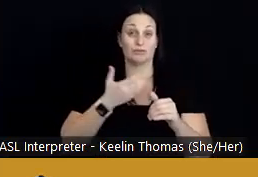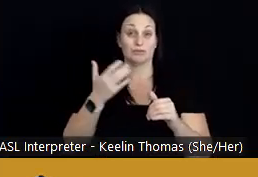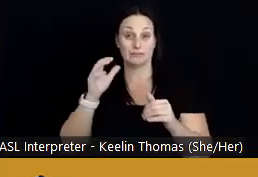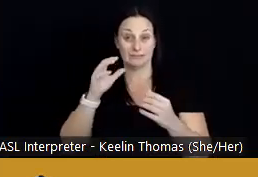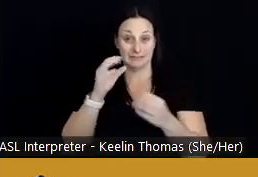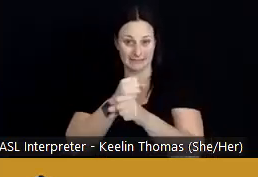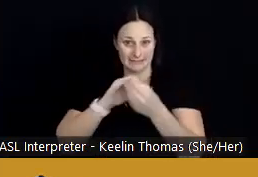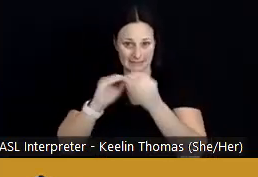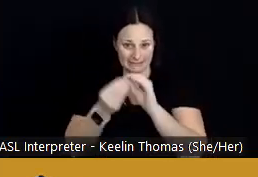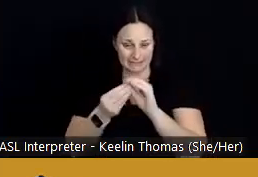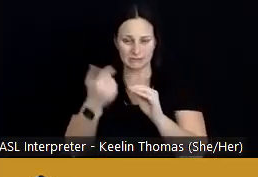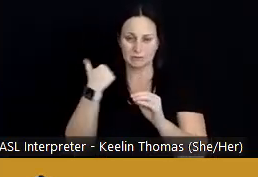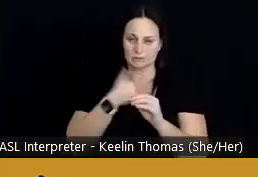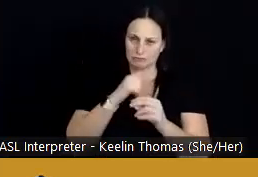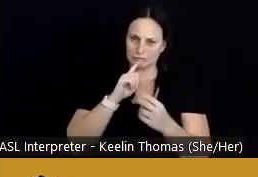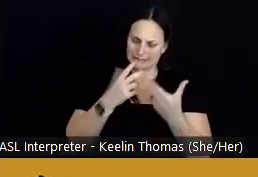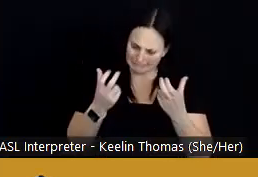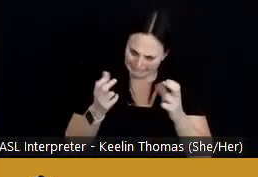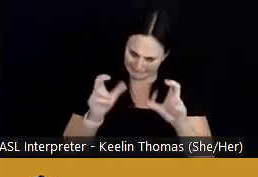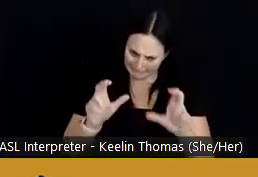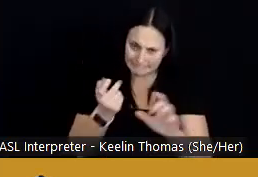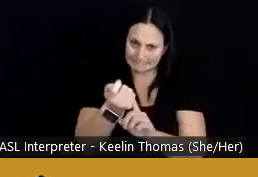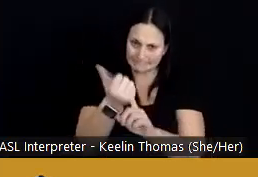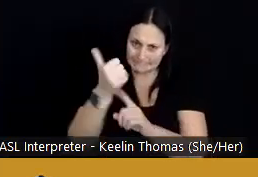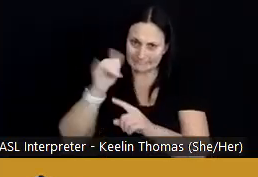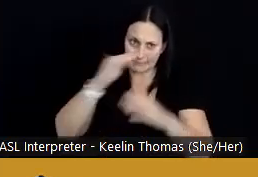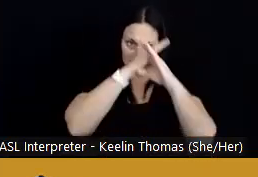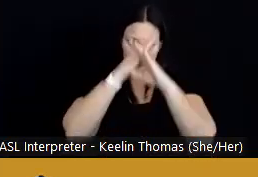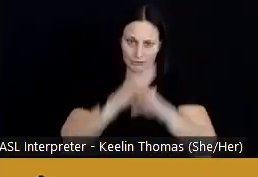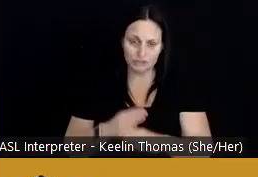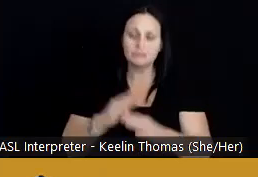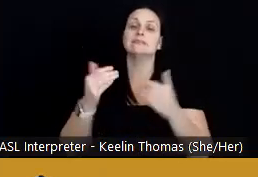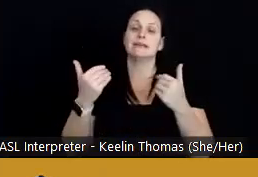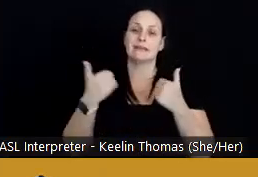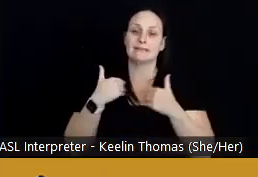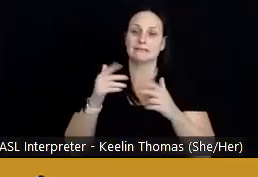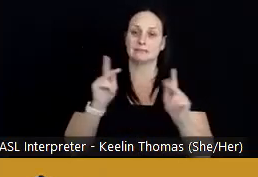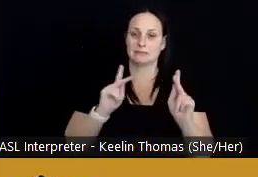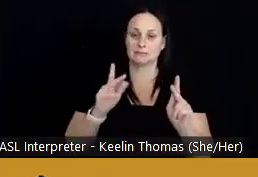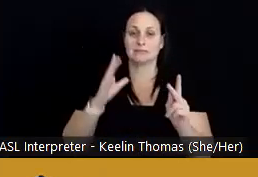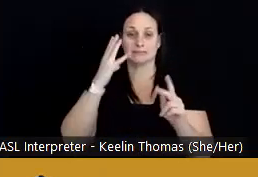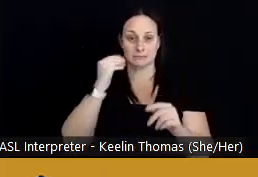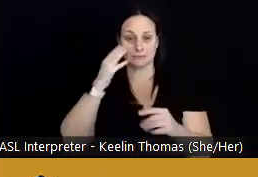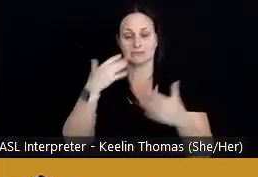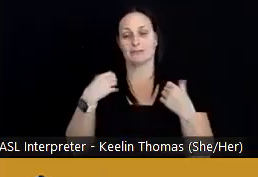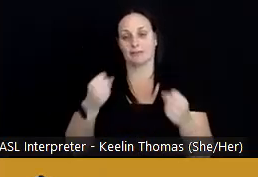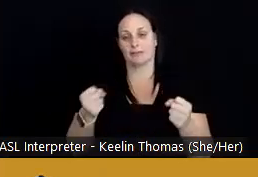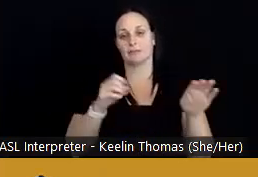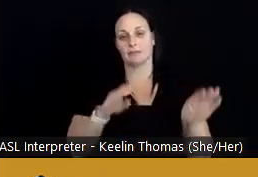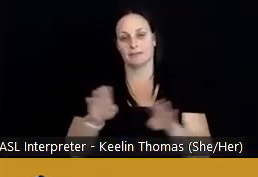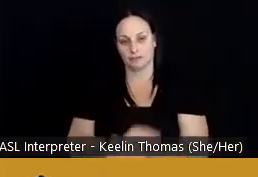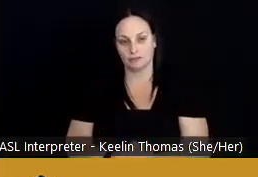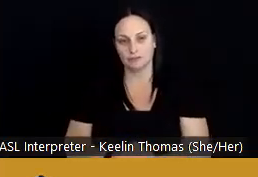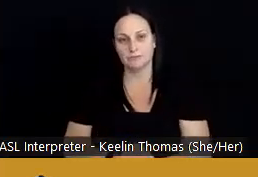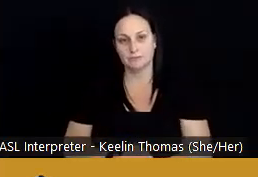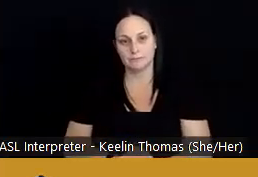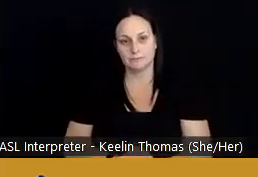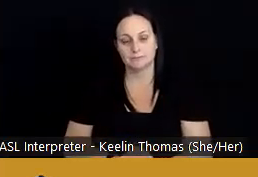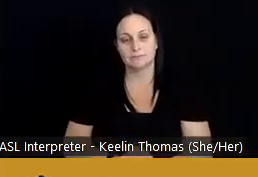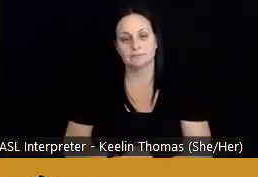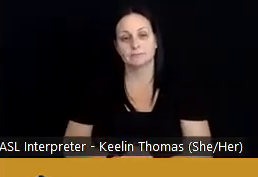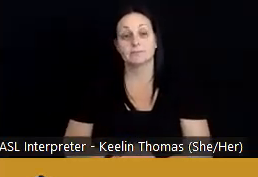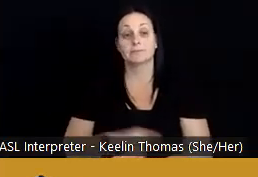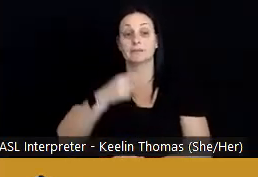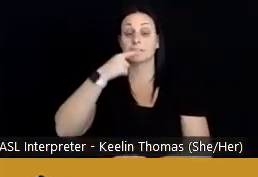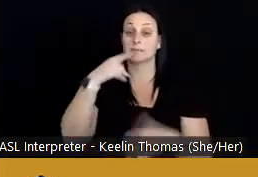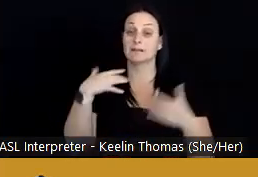effort into removing barriers to having people experience those healthy behaviors. In public